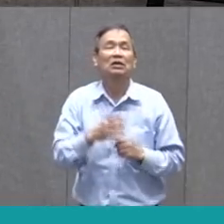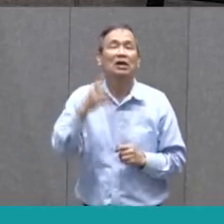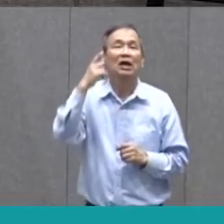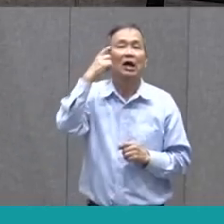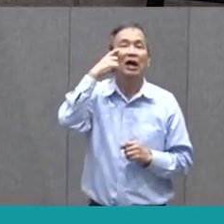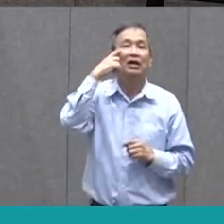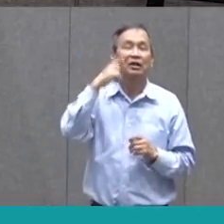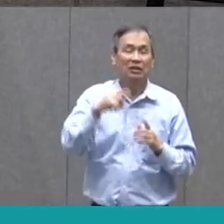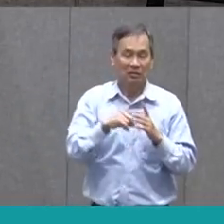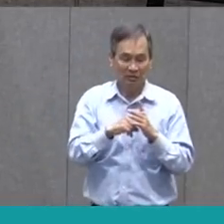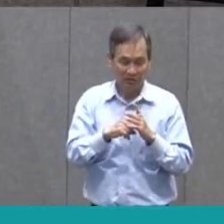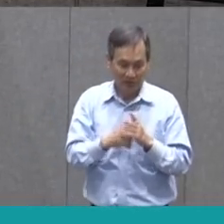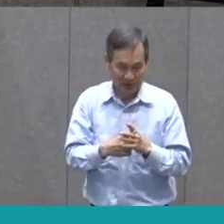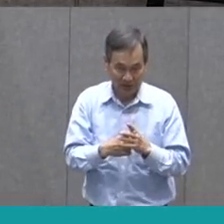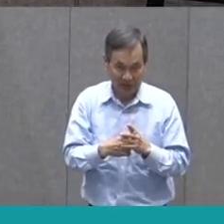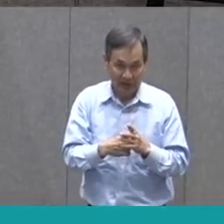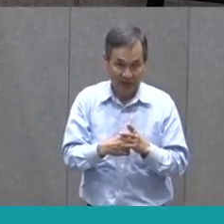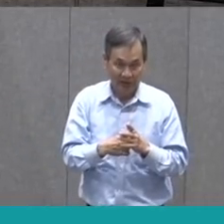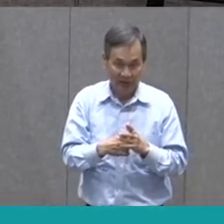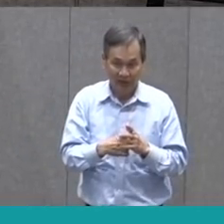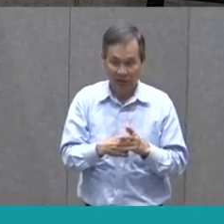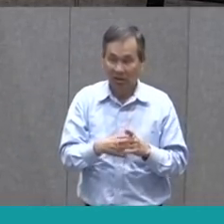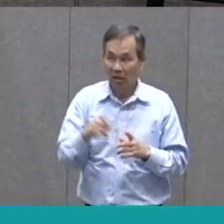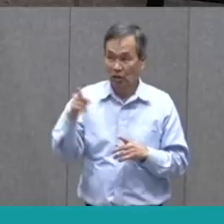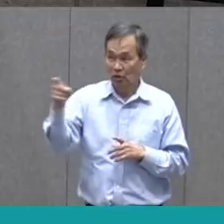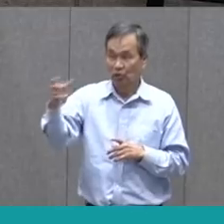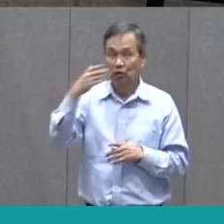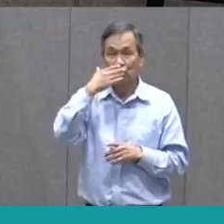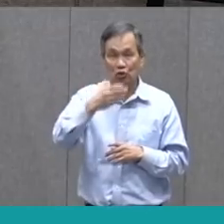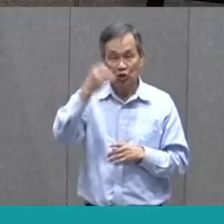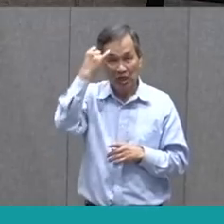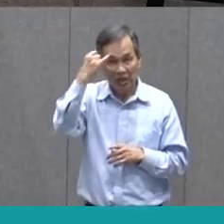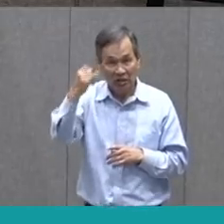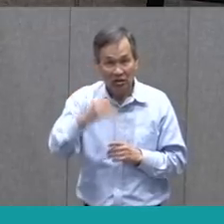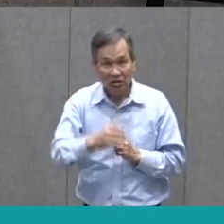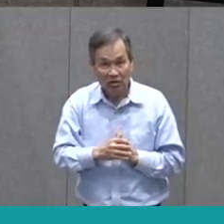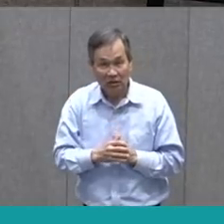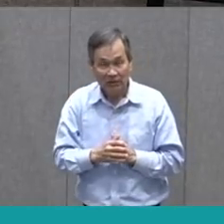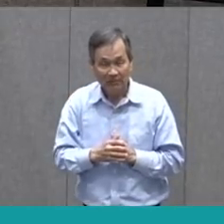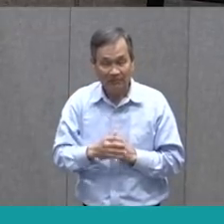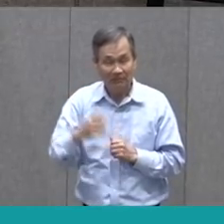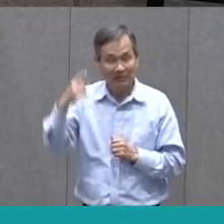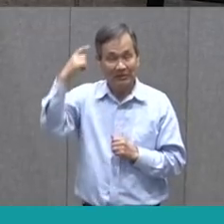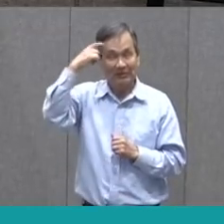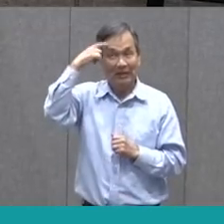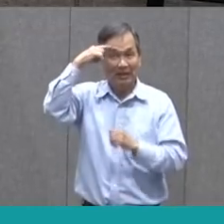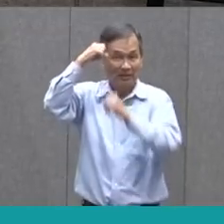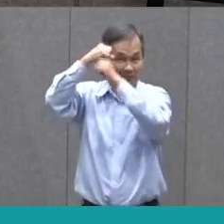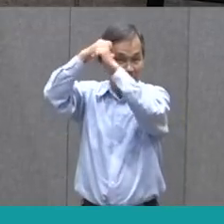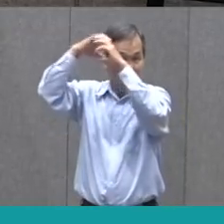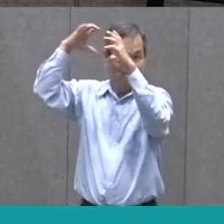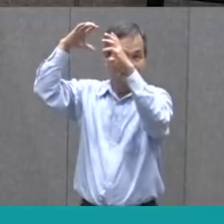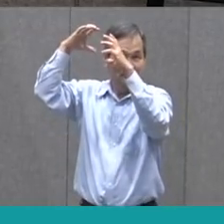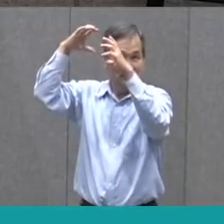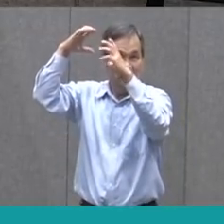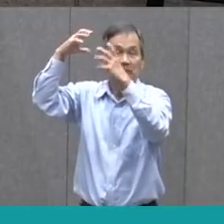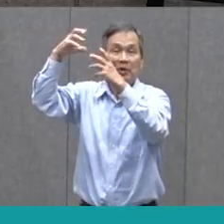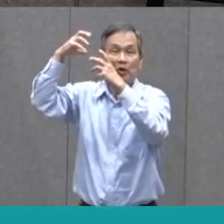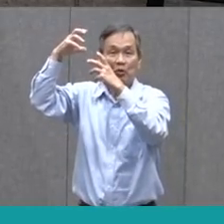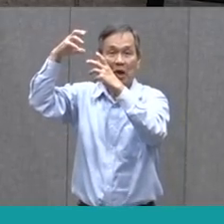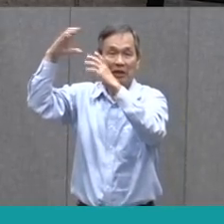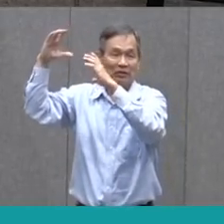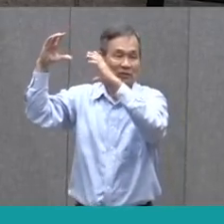think at the beginning, she had a great idea and she had it inside her head and she wanted to bring it